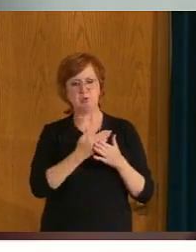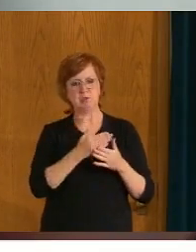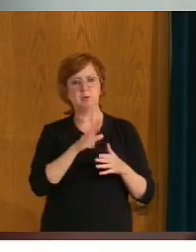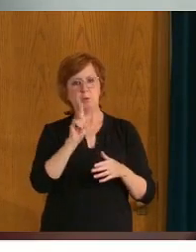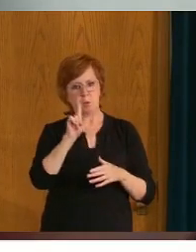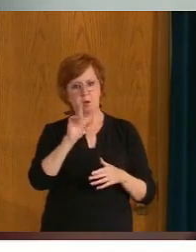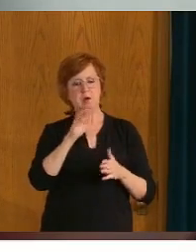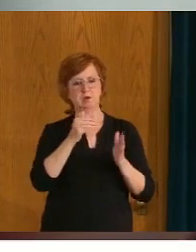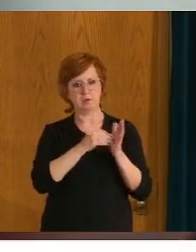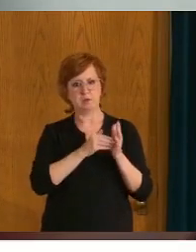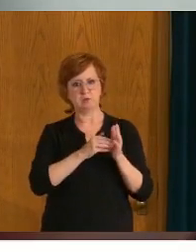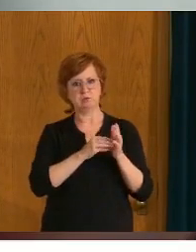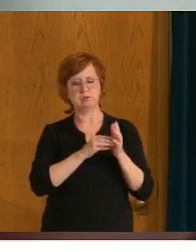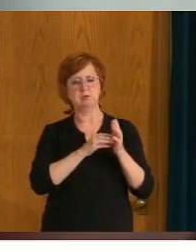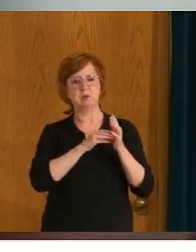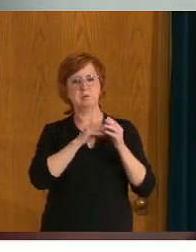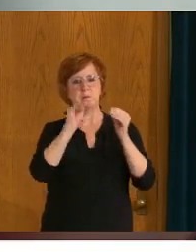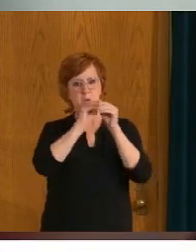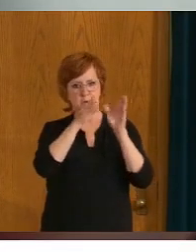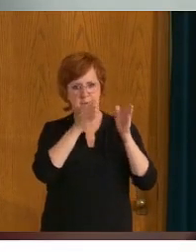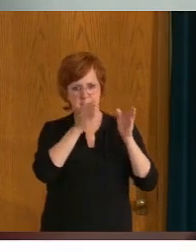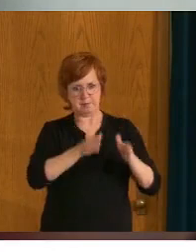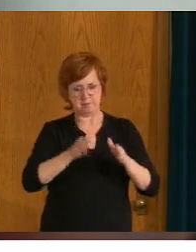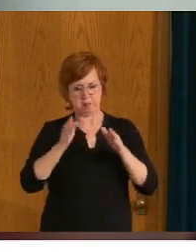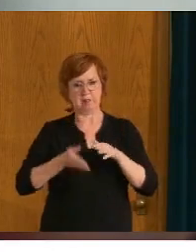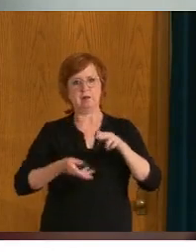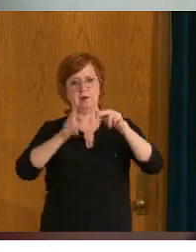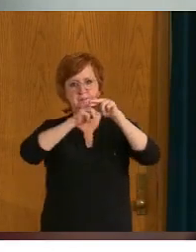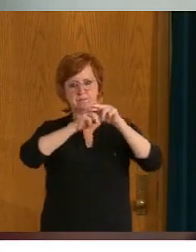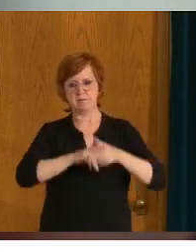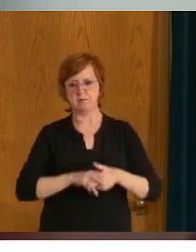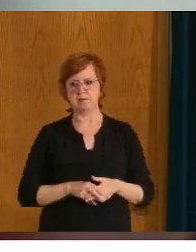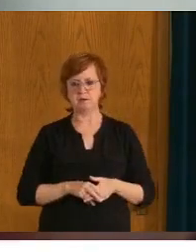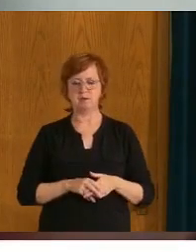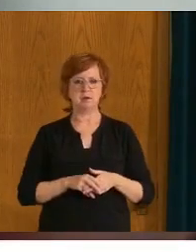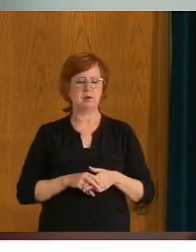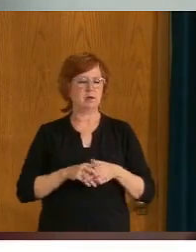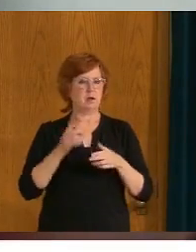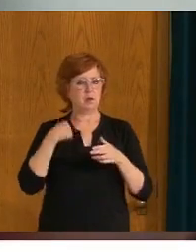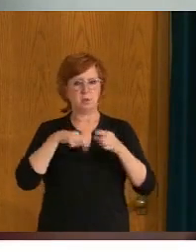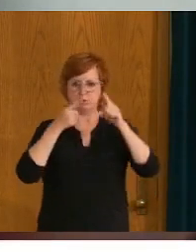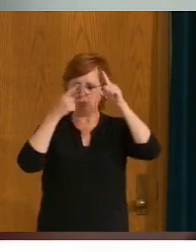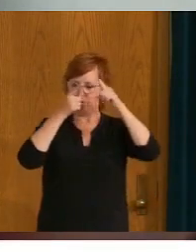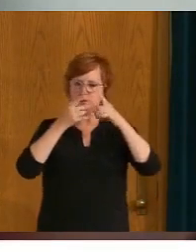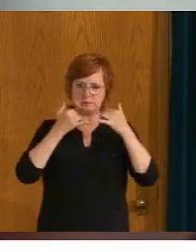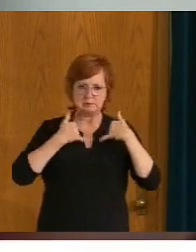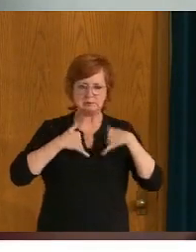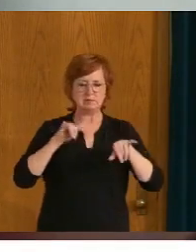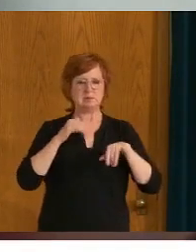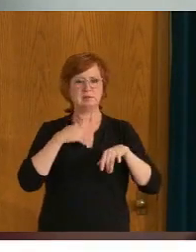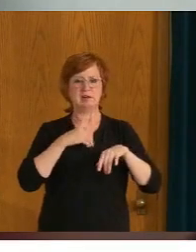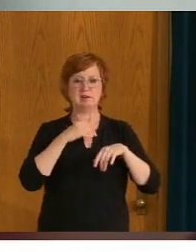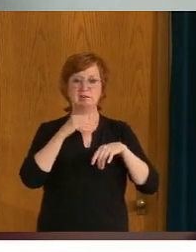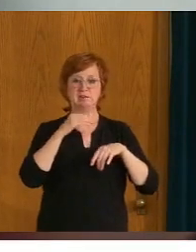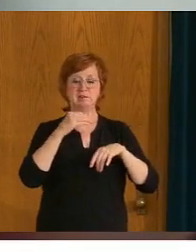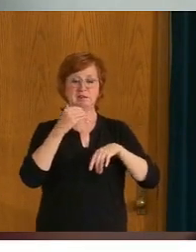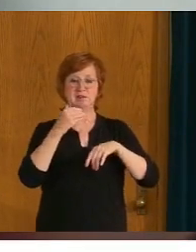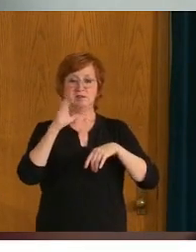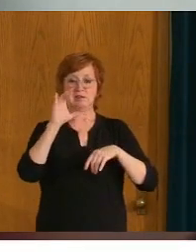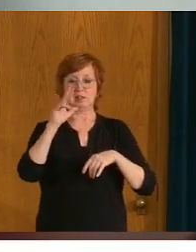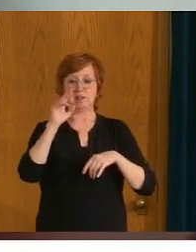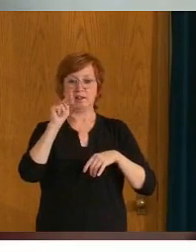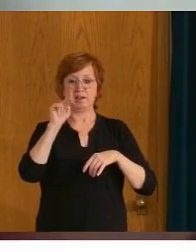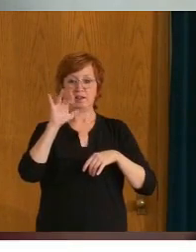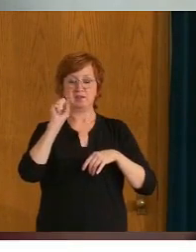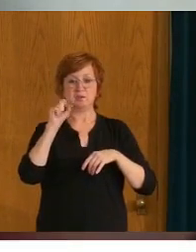possible and make it as convenient as possible for people to get their vaccinations, whether it's clinic at the lake, you know, over the summer, you're going to see a